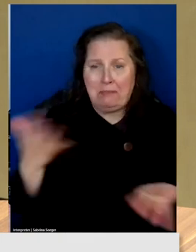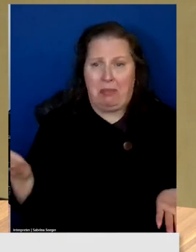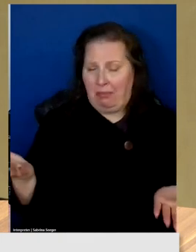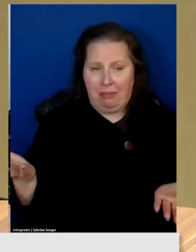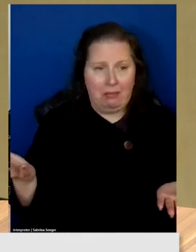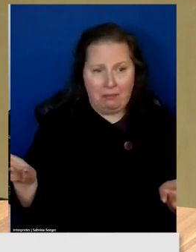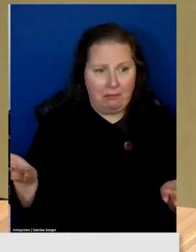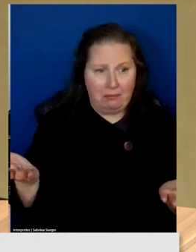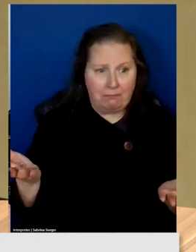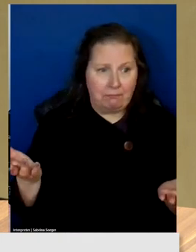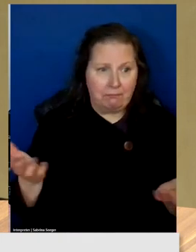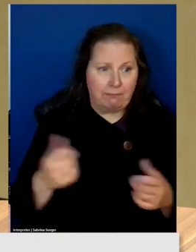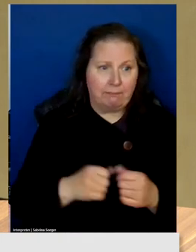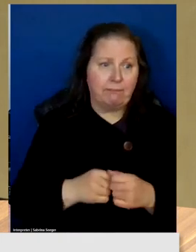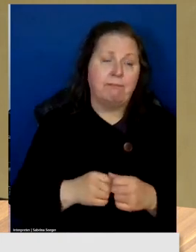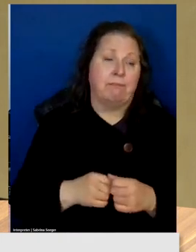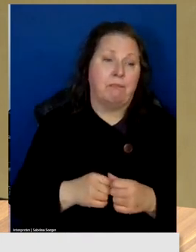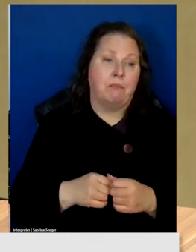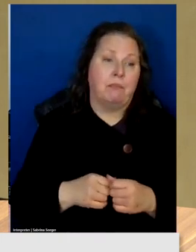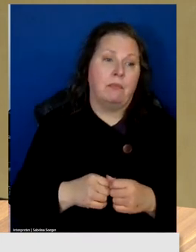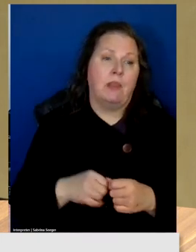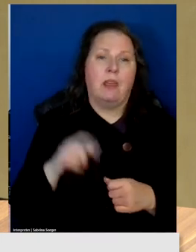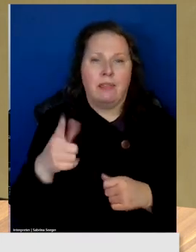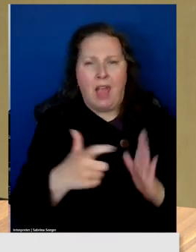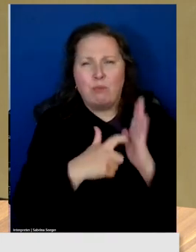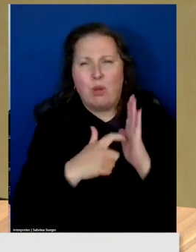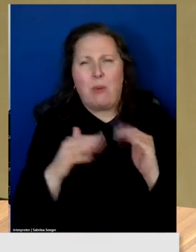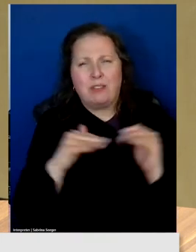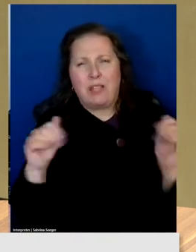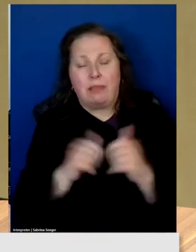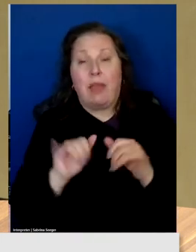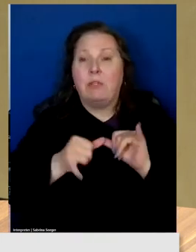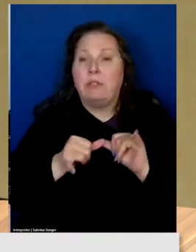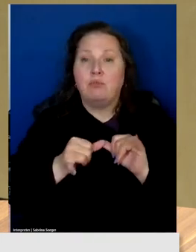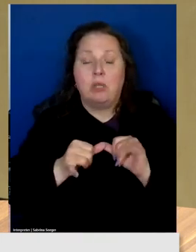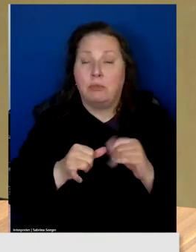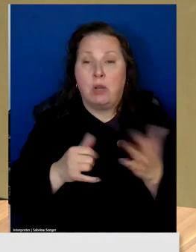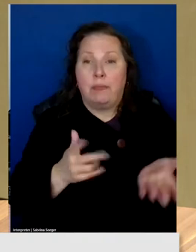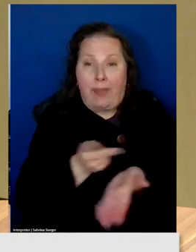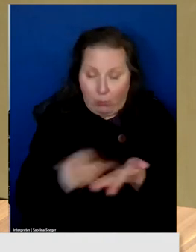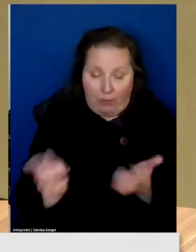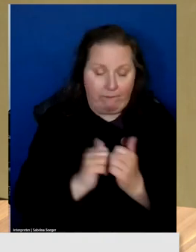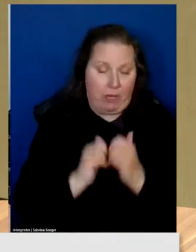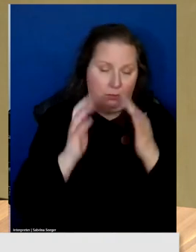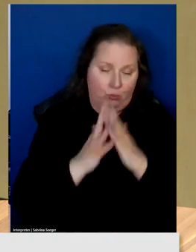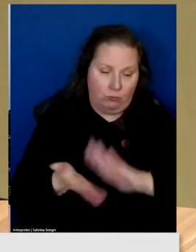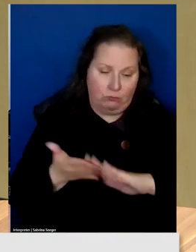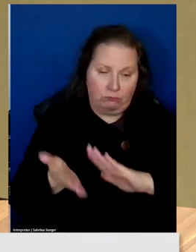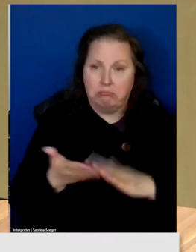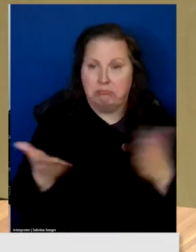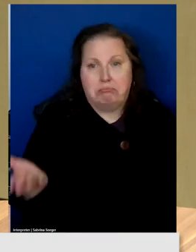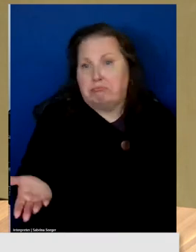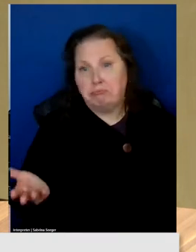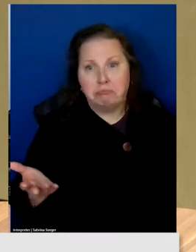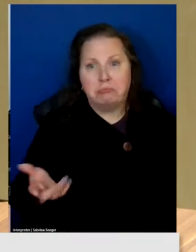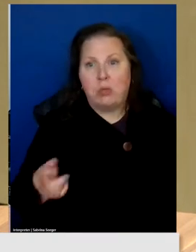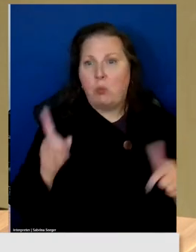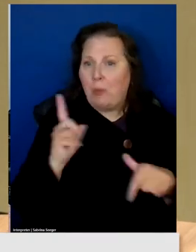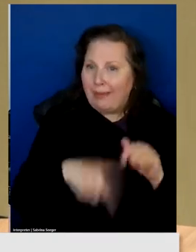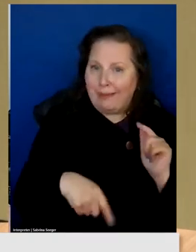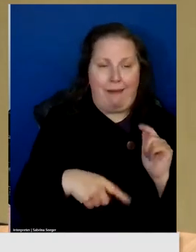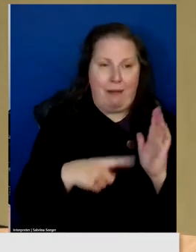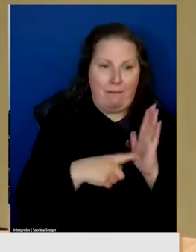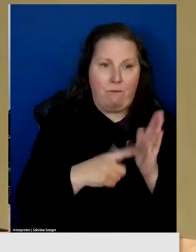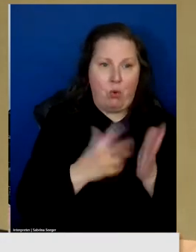that, that requires a level of engineering that we have failed to do here. And we can't afford to waste this